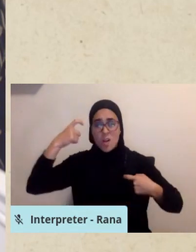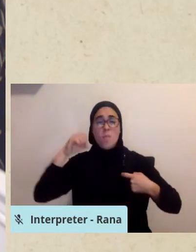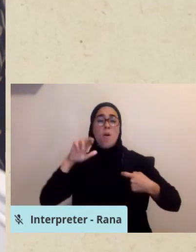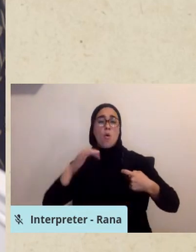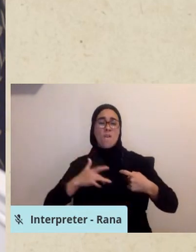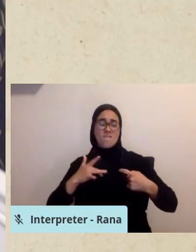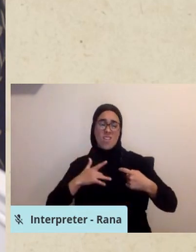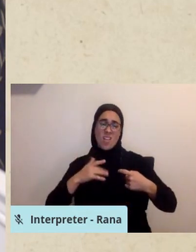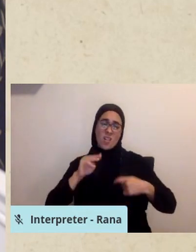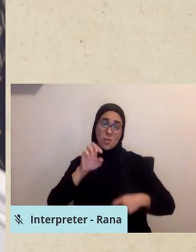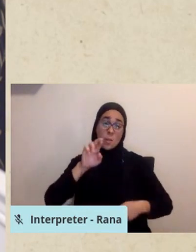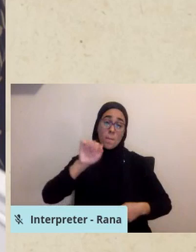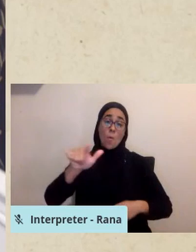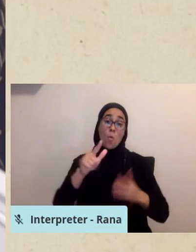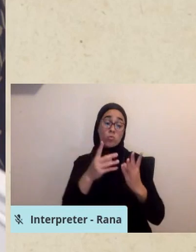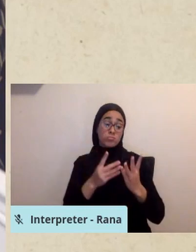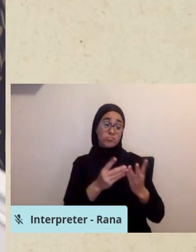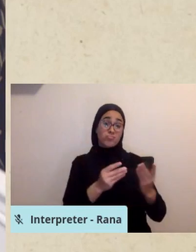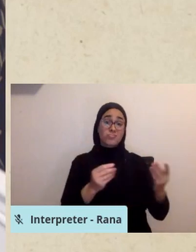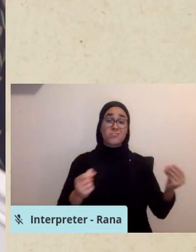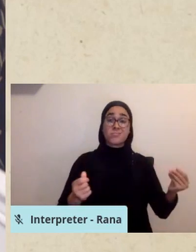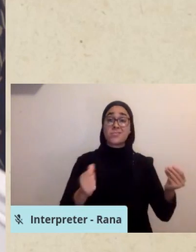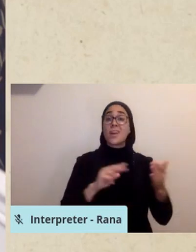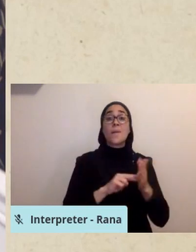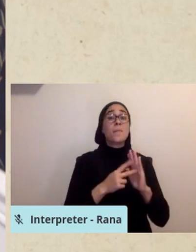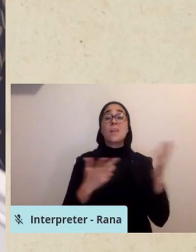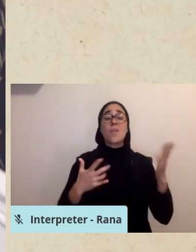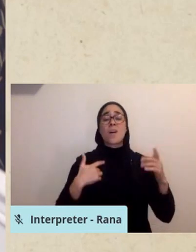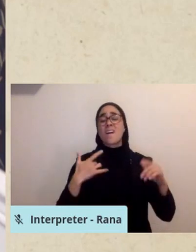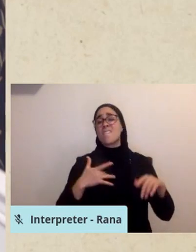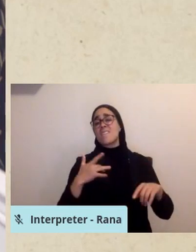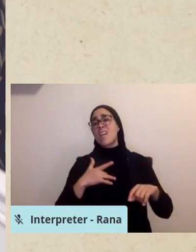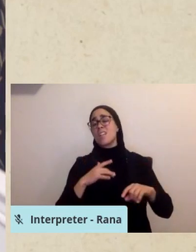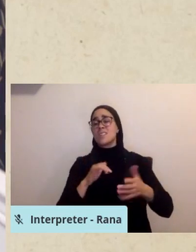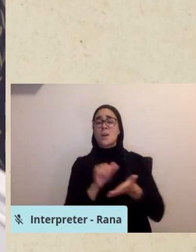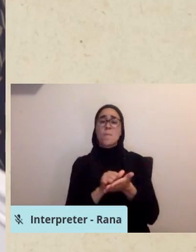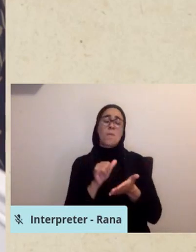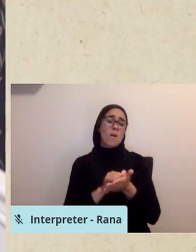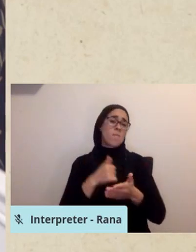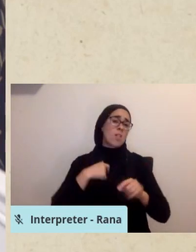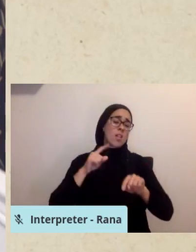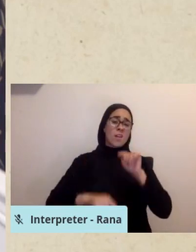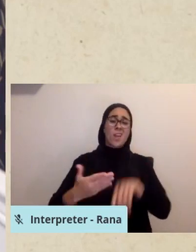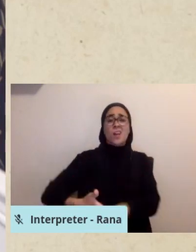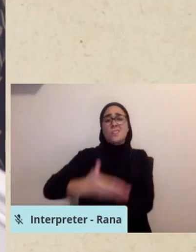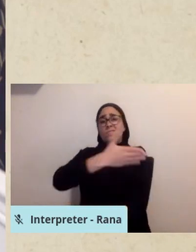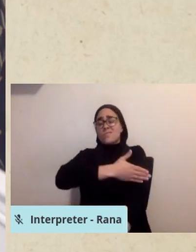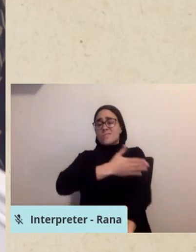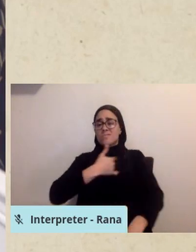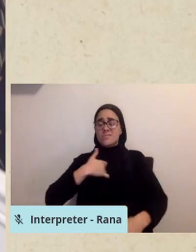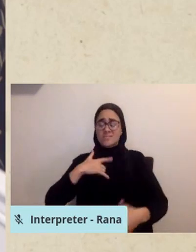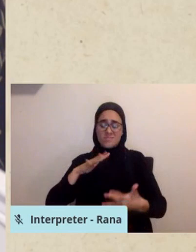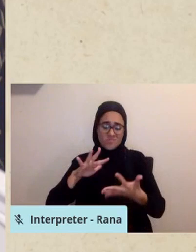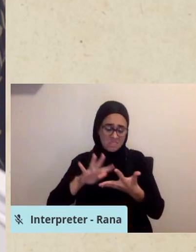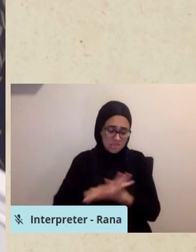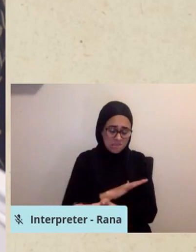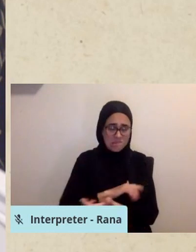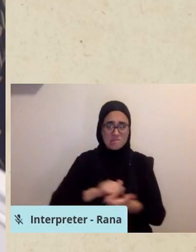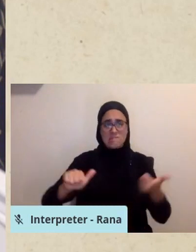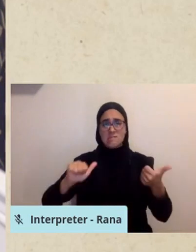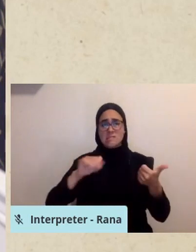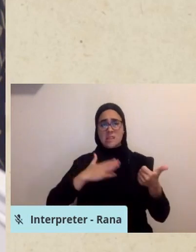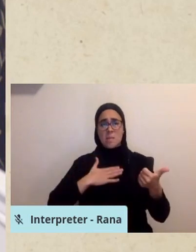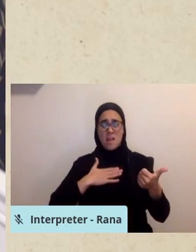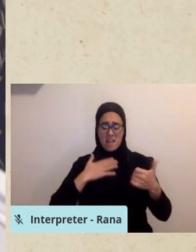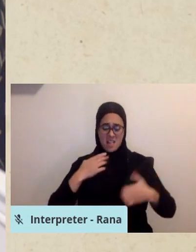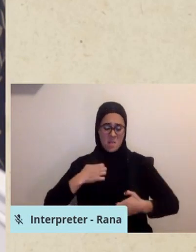where people lose their capacity for virtue. It involves a corruption or corrosion of moral emotions.